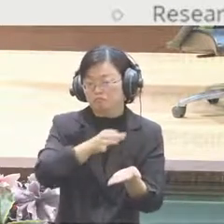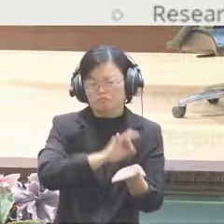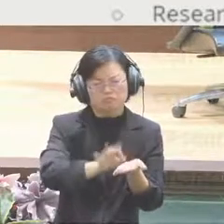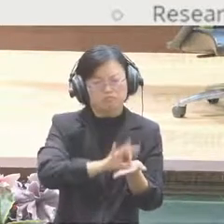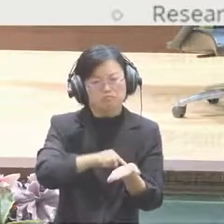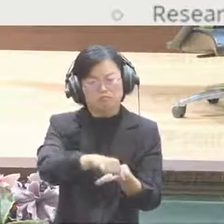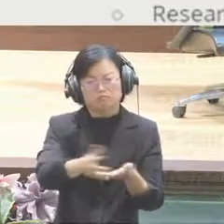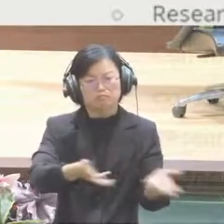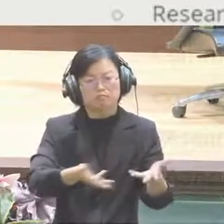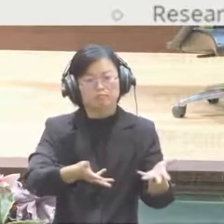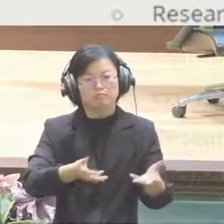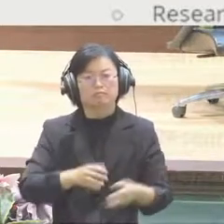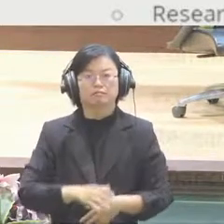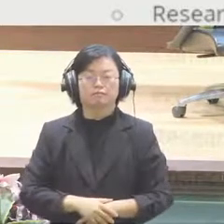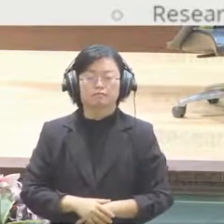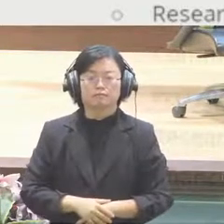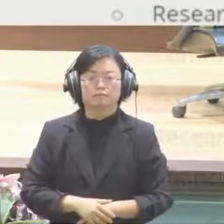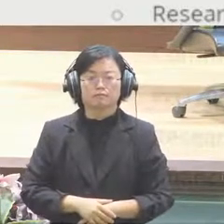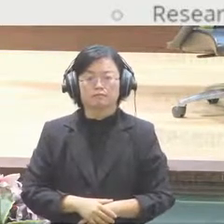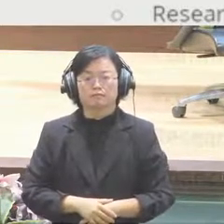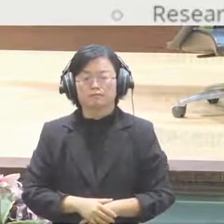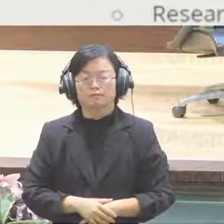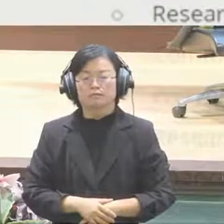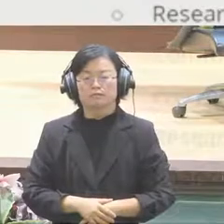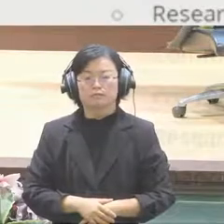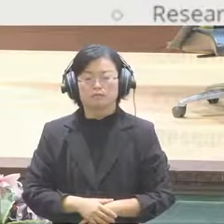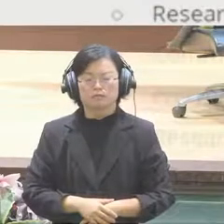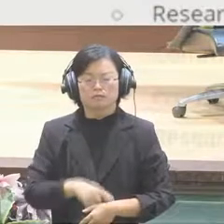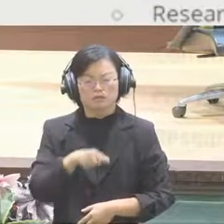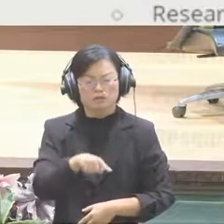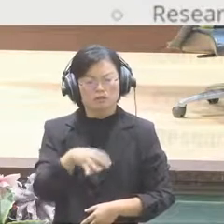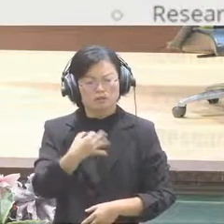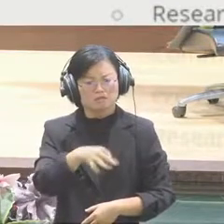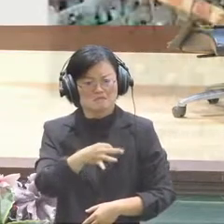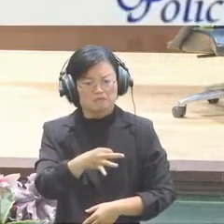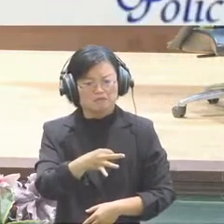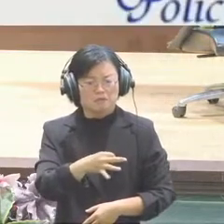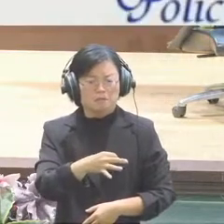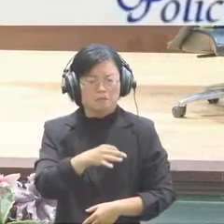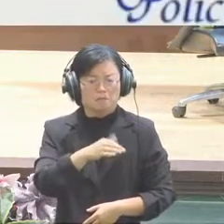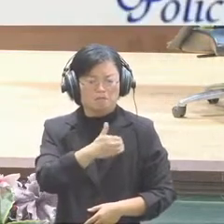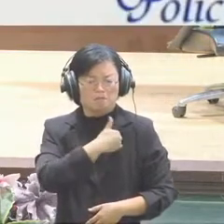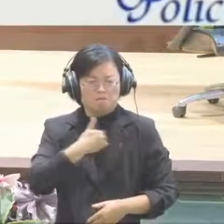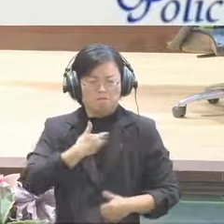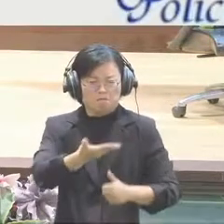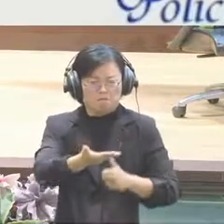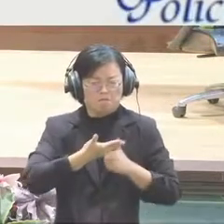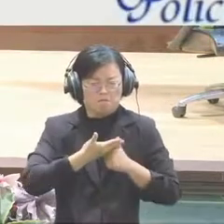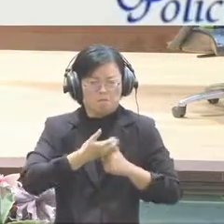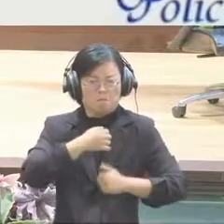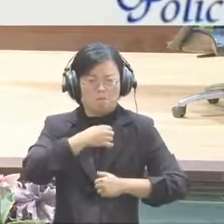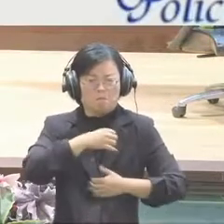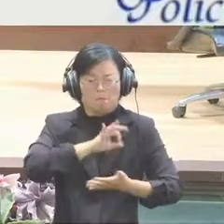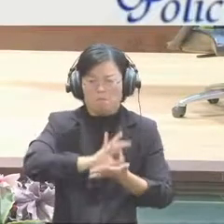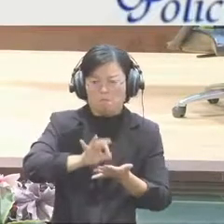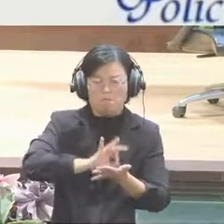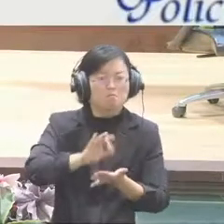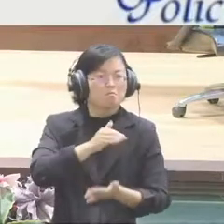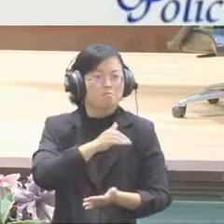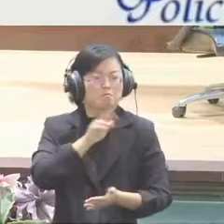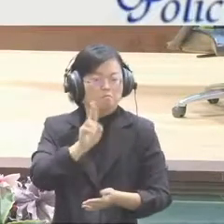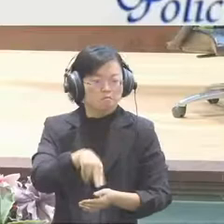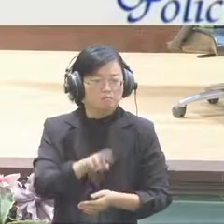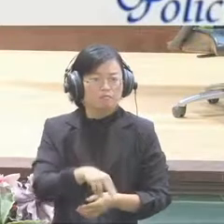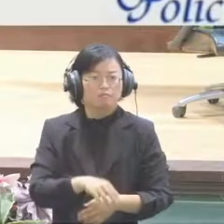by expanding our financial resources in the coming few slides. So, who are